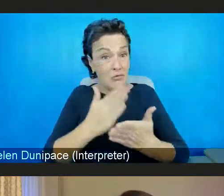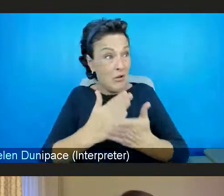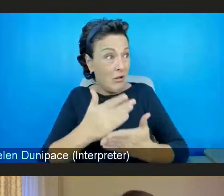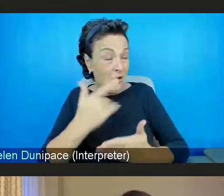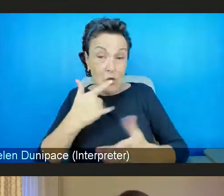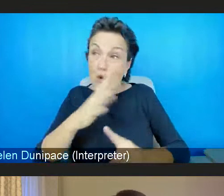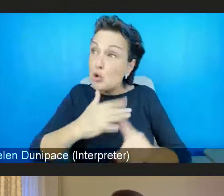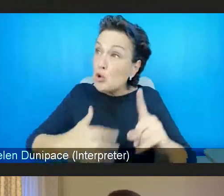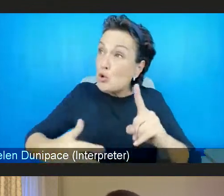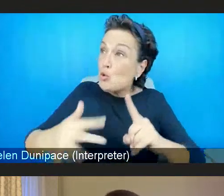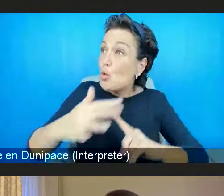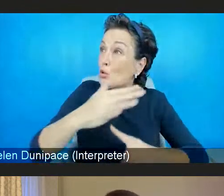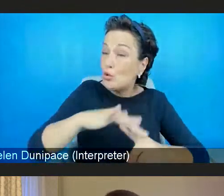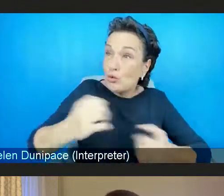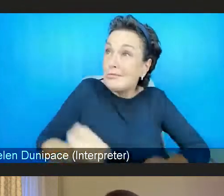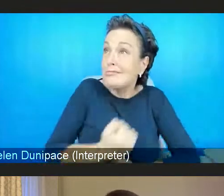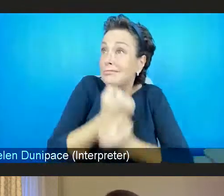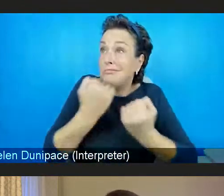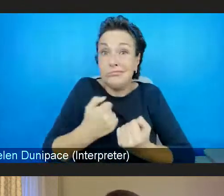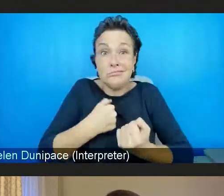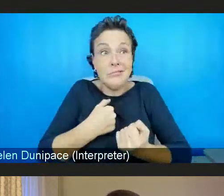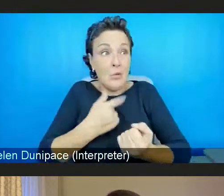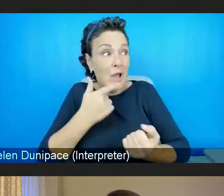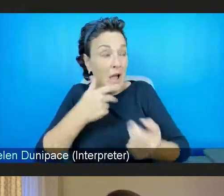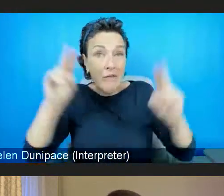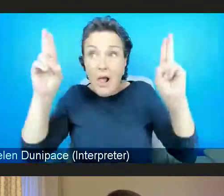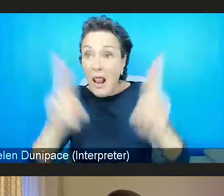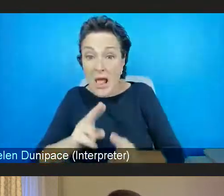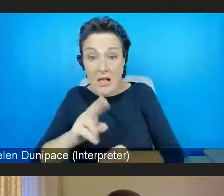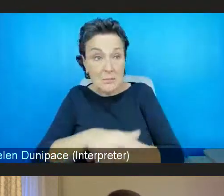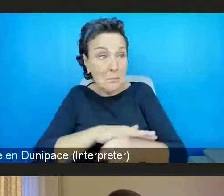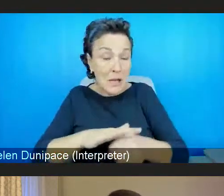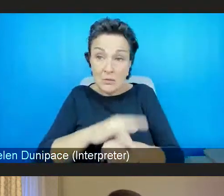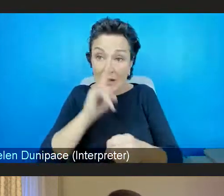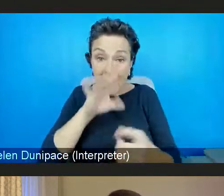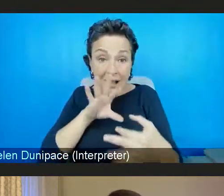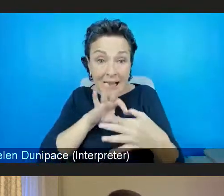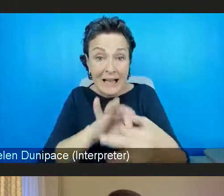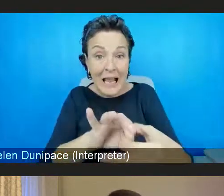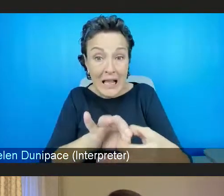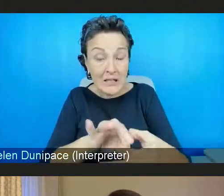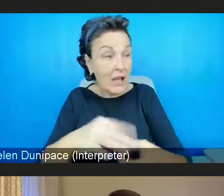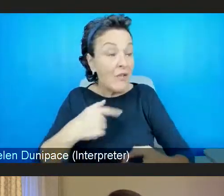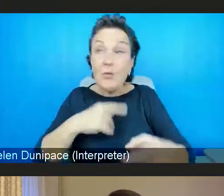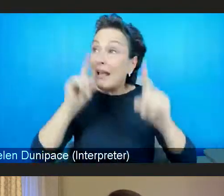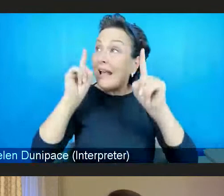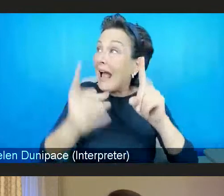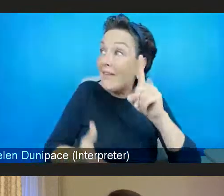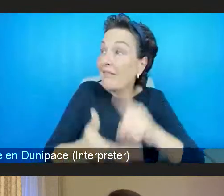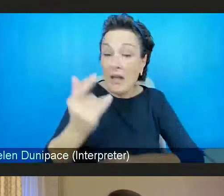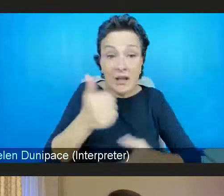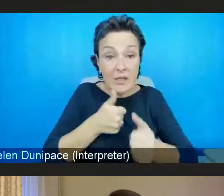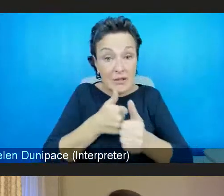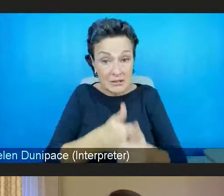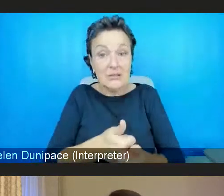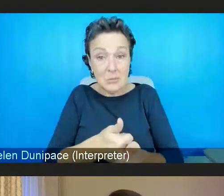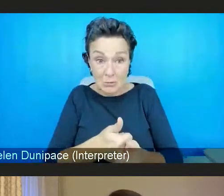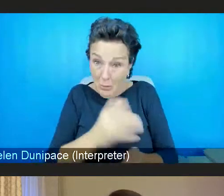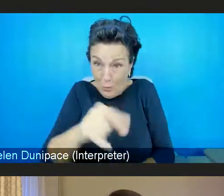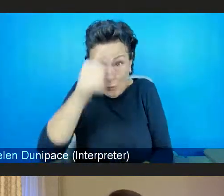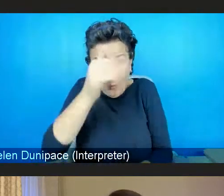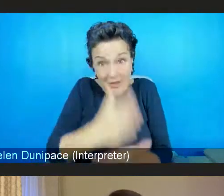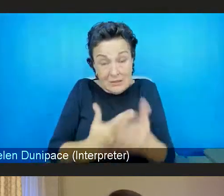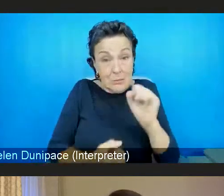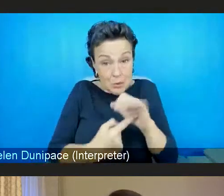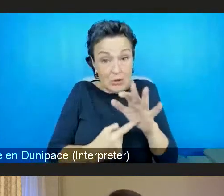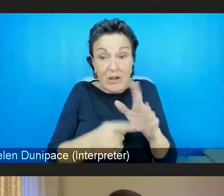spaces for us to connect with people in our lives and find the support that we need, which we people signalled was really important. If